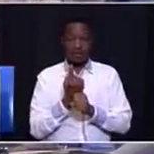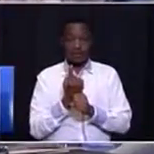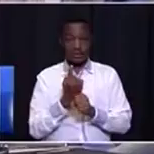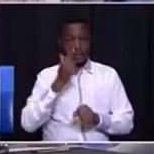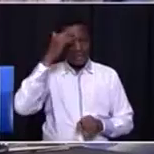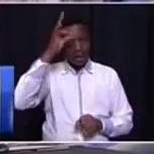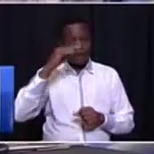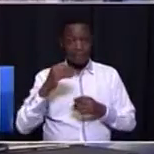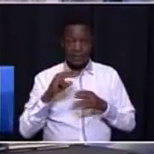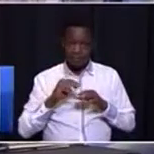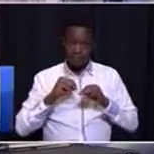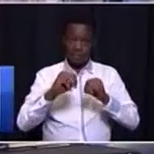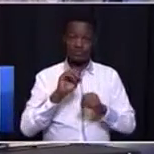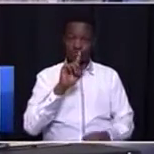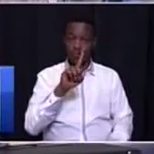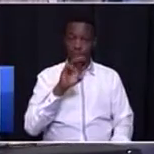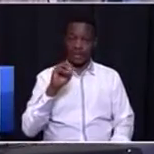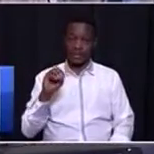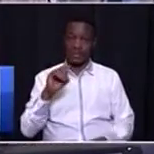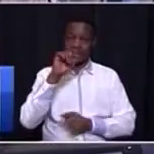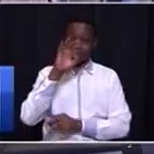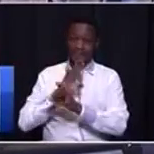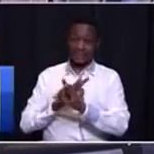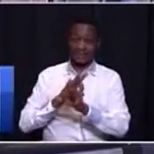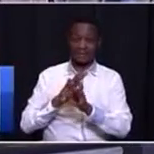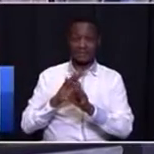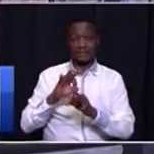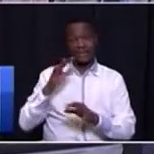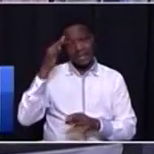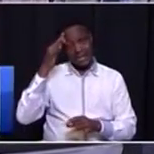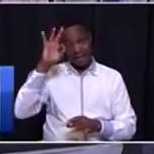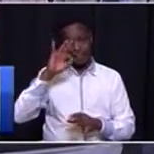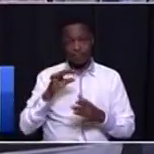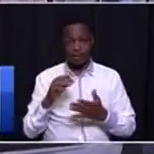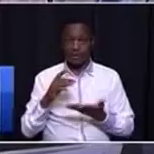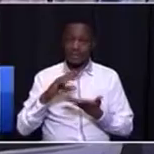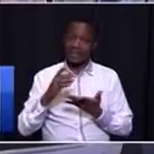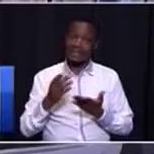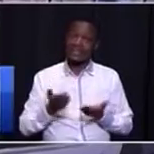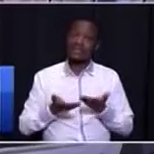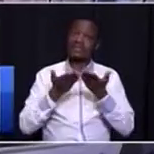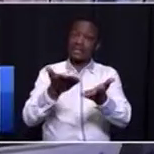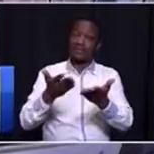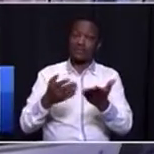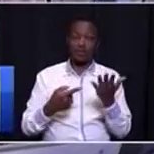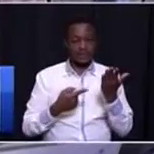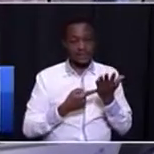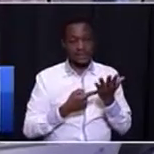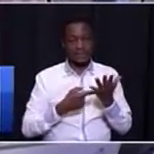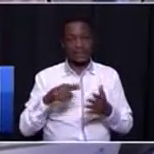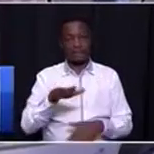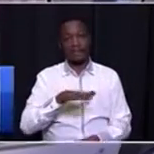percent government services delivered on digital platforms. This is our vision.